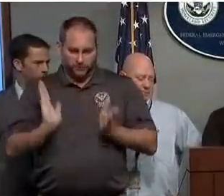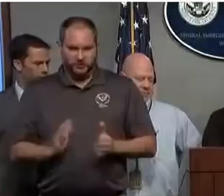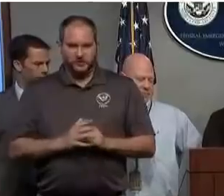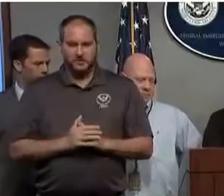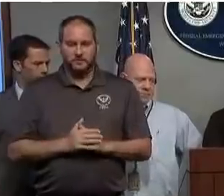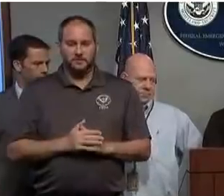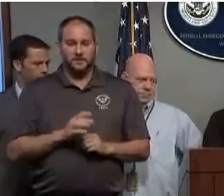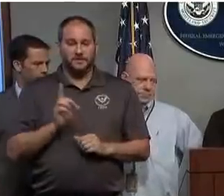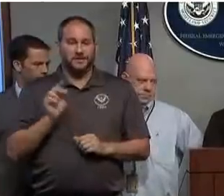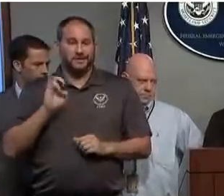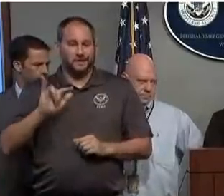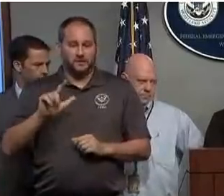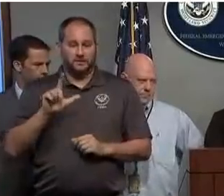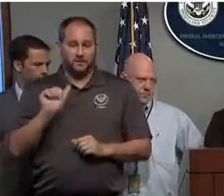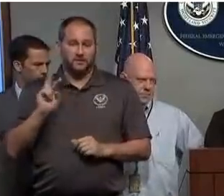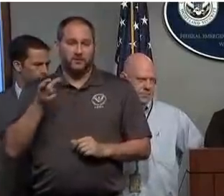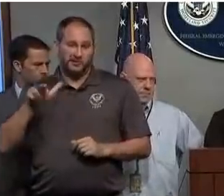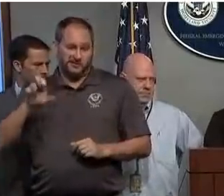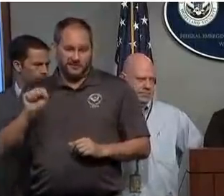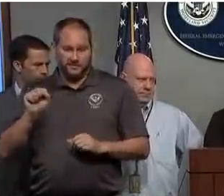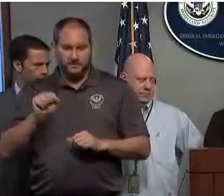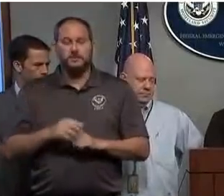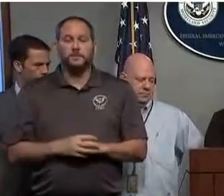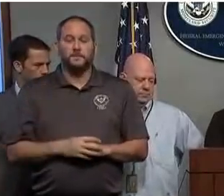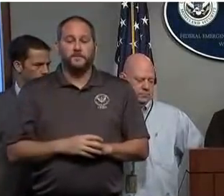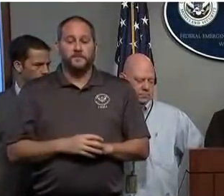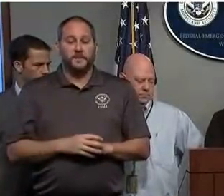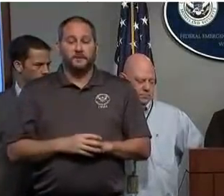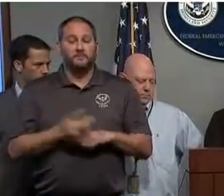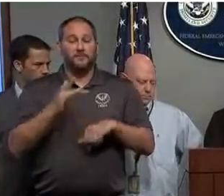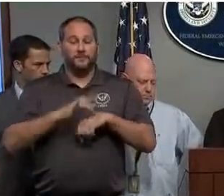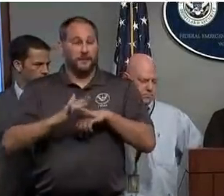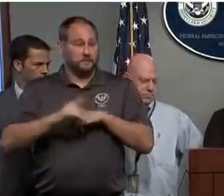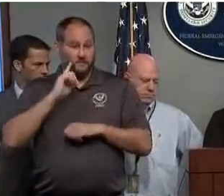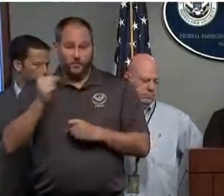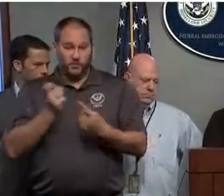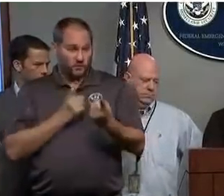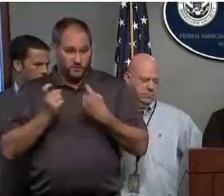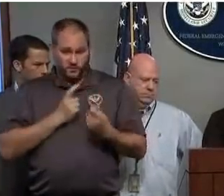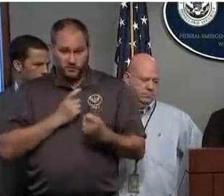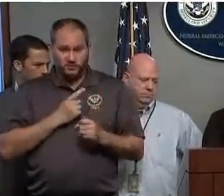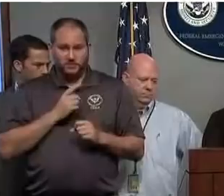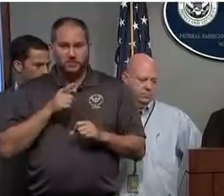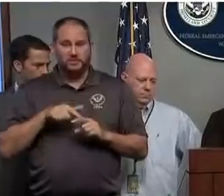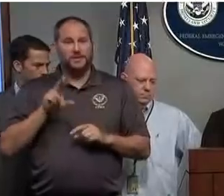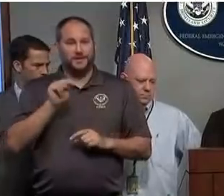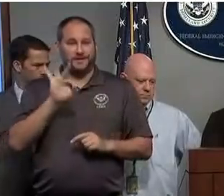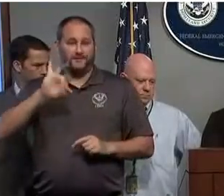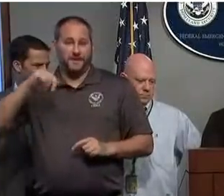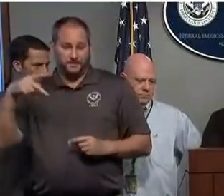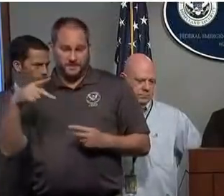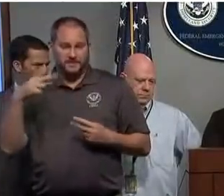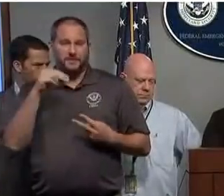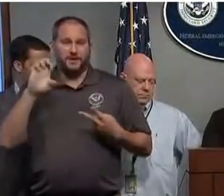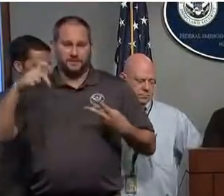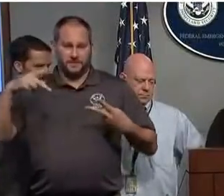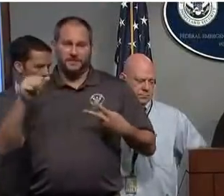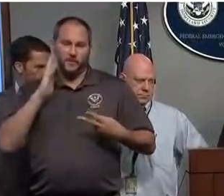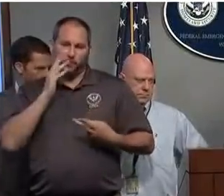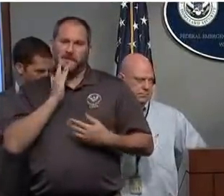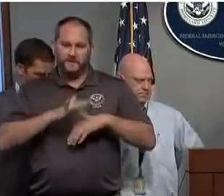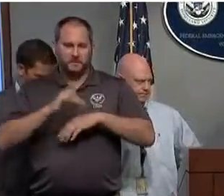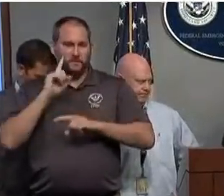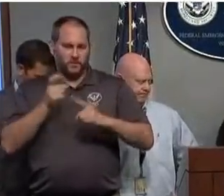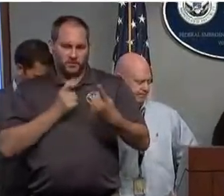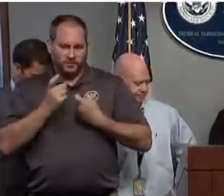for questions, we will have the National Flood Insurance Program and the Environmental Protection Agency. And with that, I will turn it over